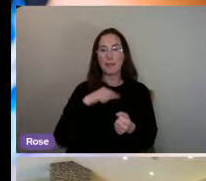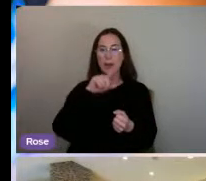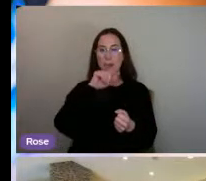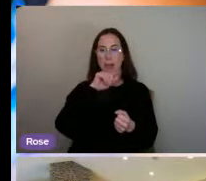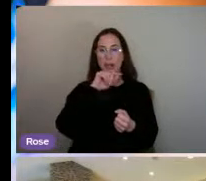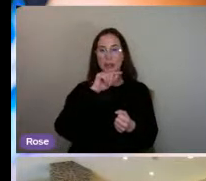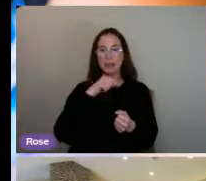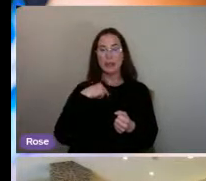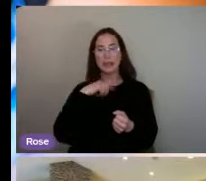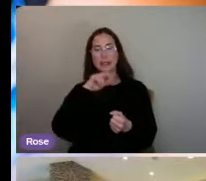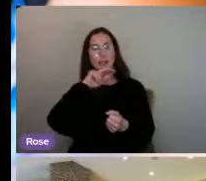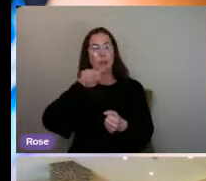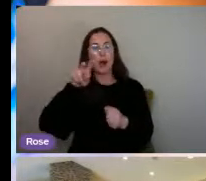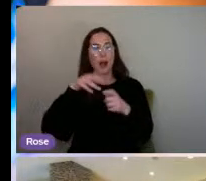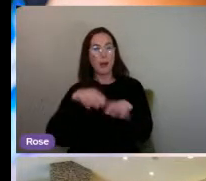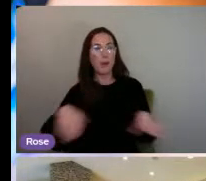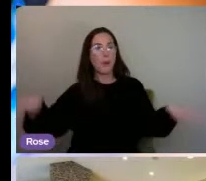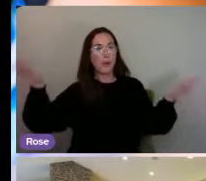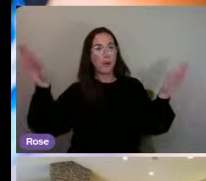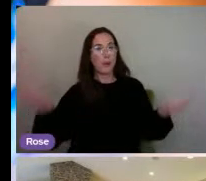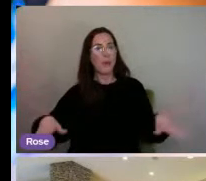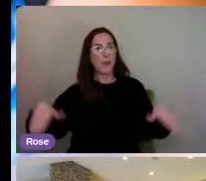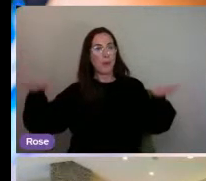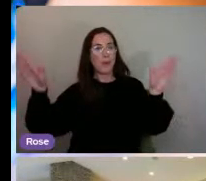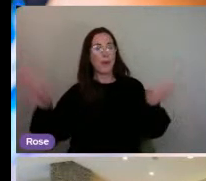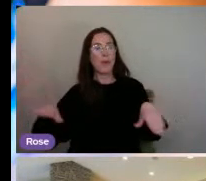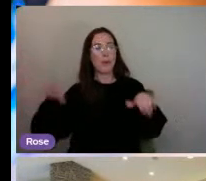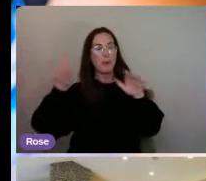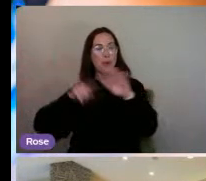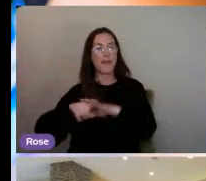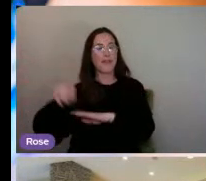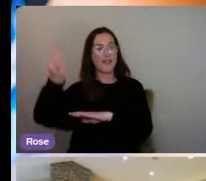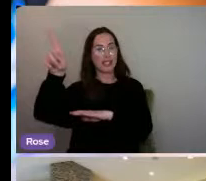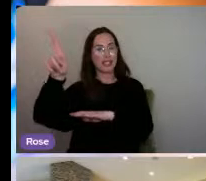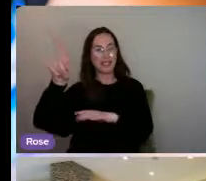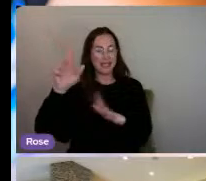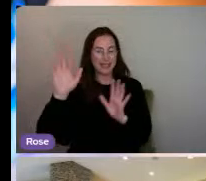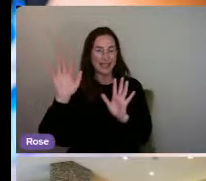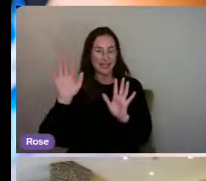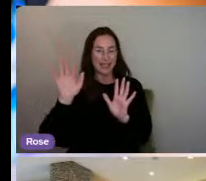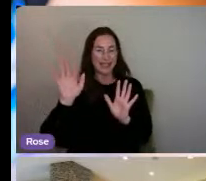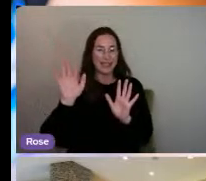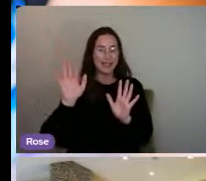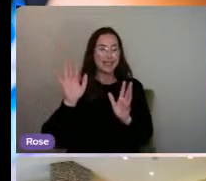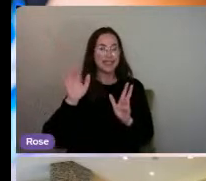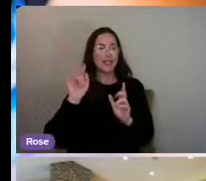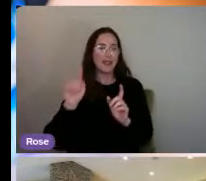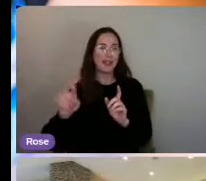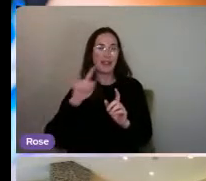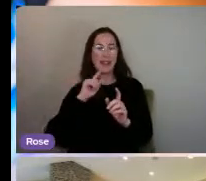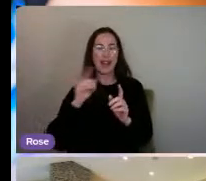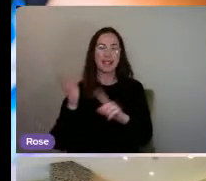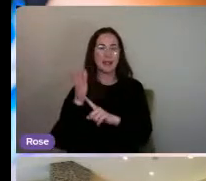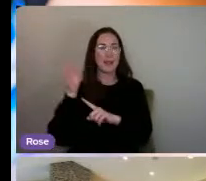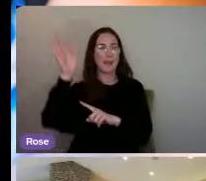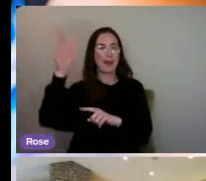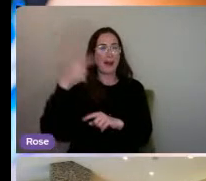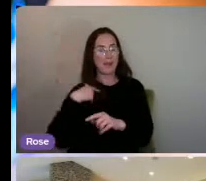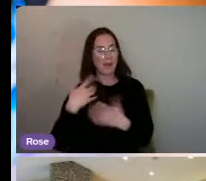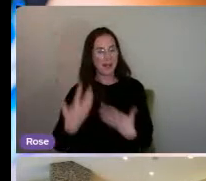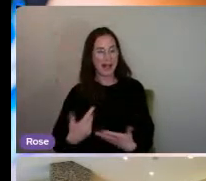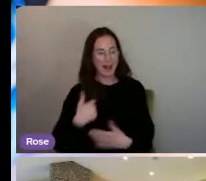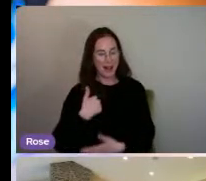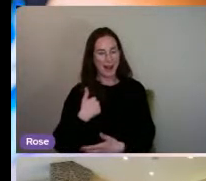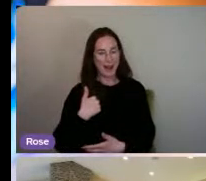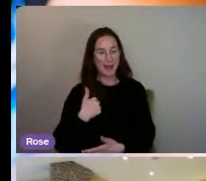my swallow is breaking free, which is the way to go now. I've